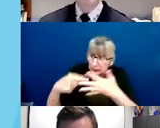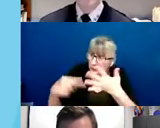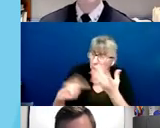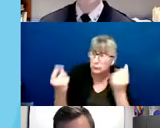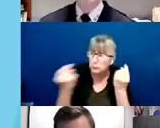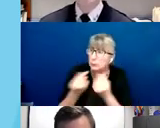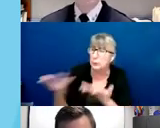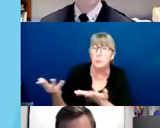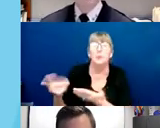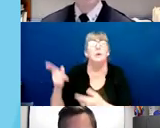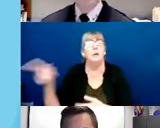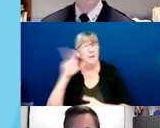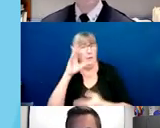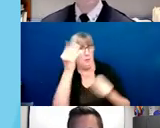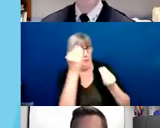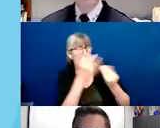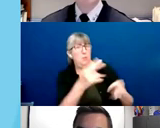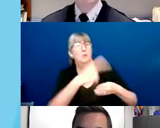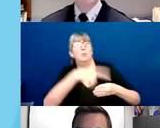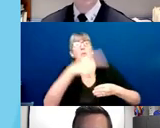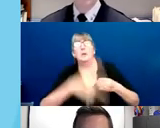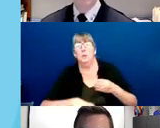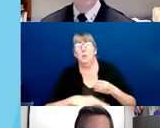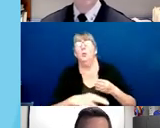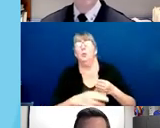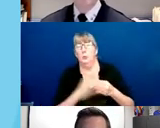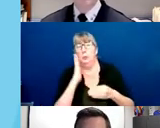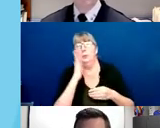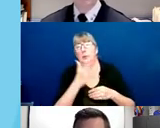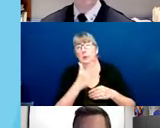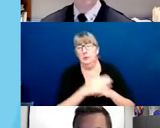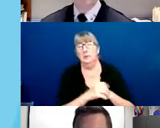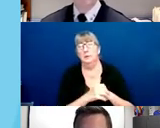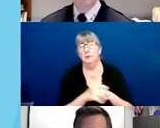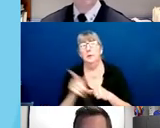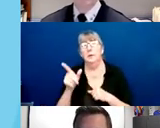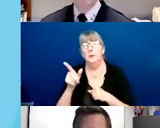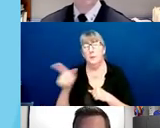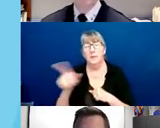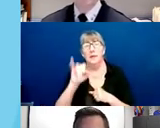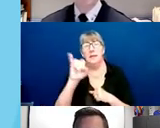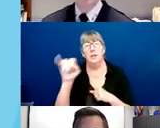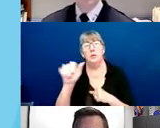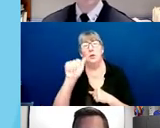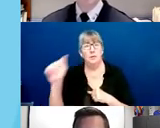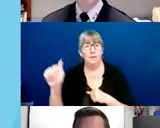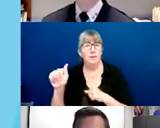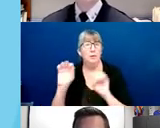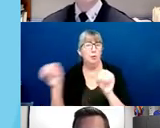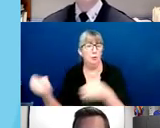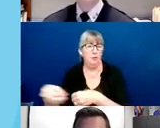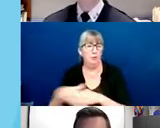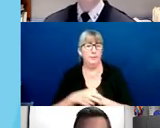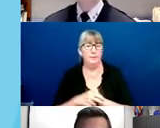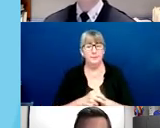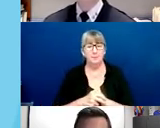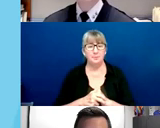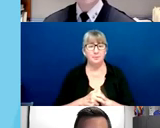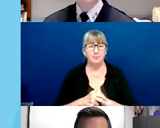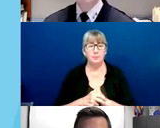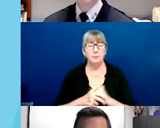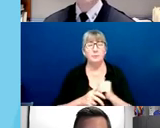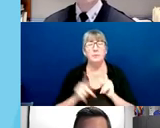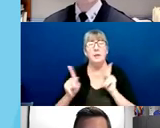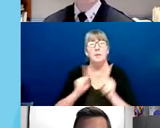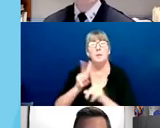of the outcome of their investigation as well by the Internal Affairs Division. Complainants can look up the